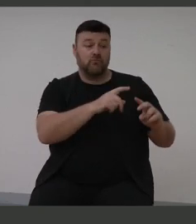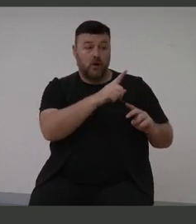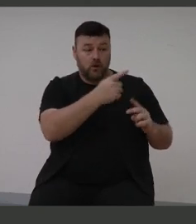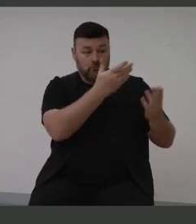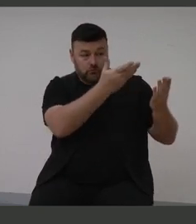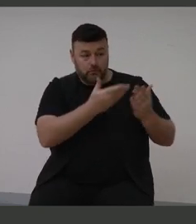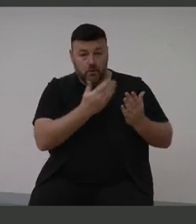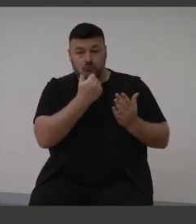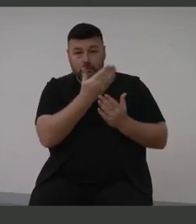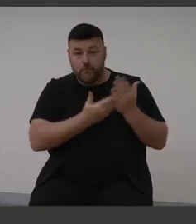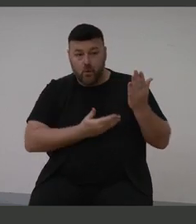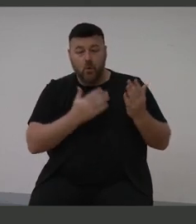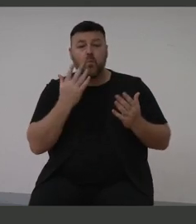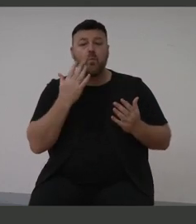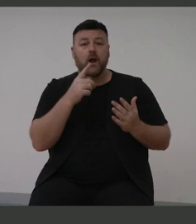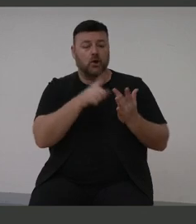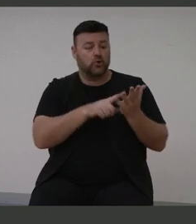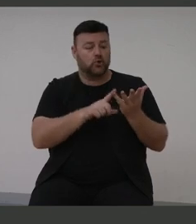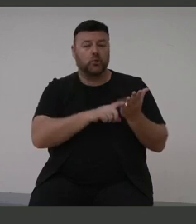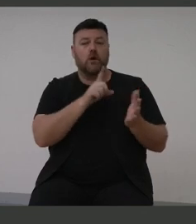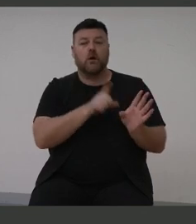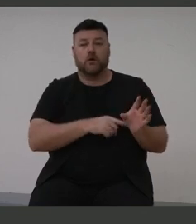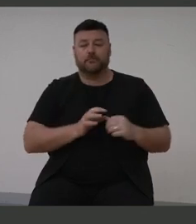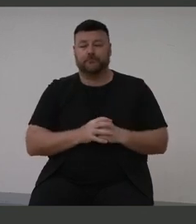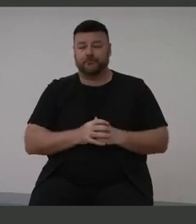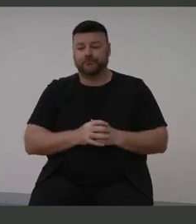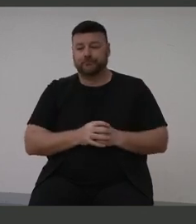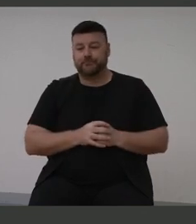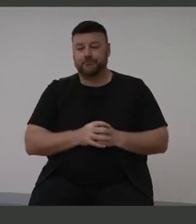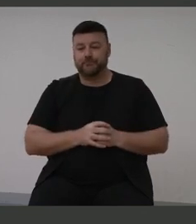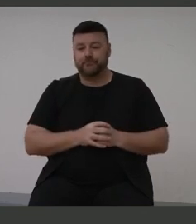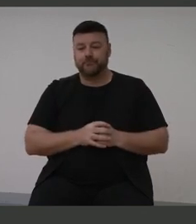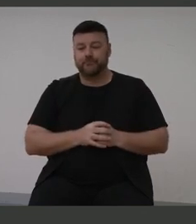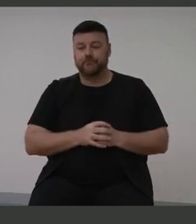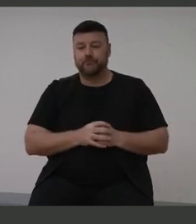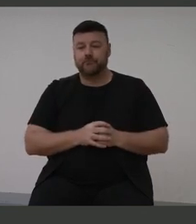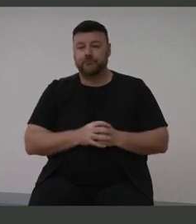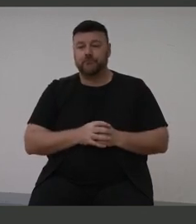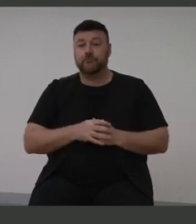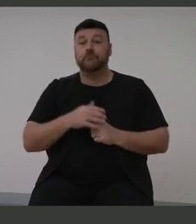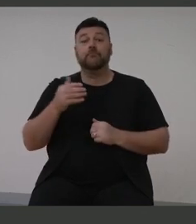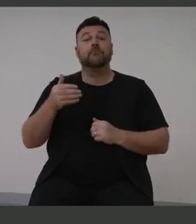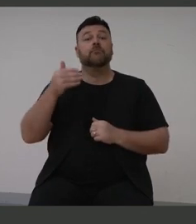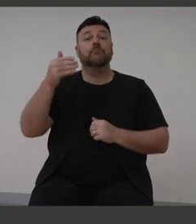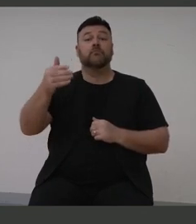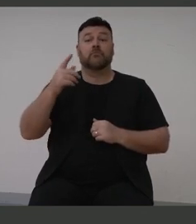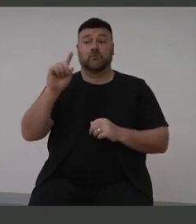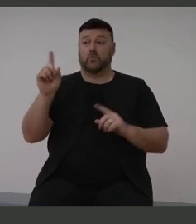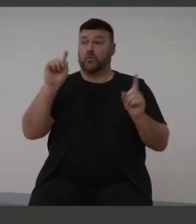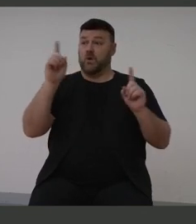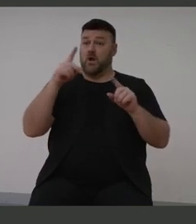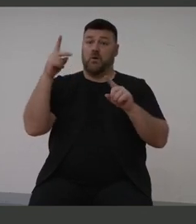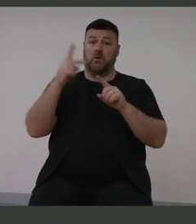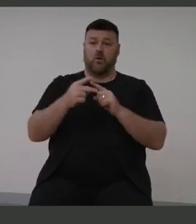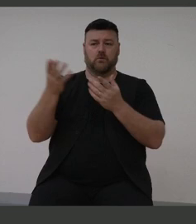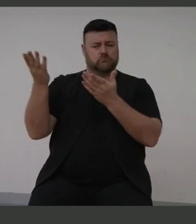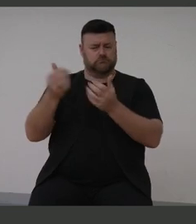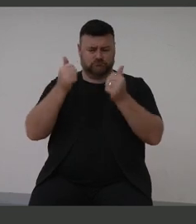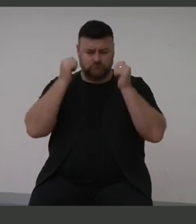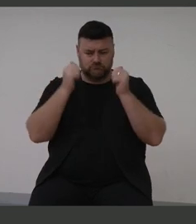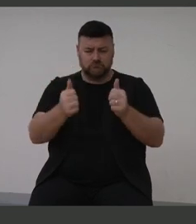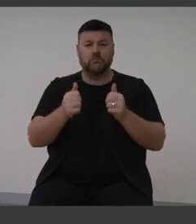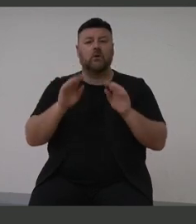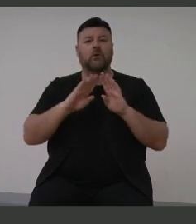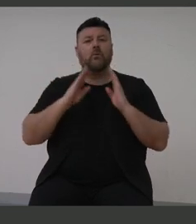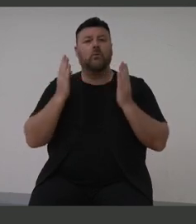Today I'd also like to welcome the release of the World Health Organisation's First World Report on Hearing. The report